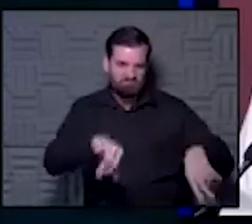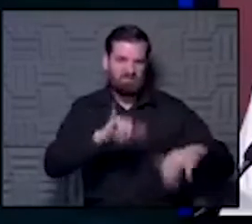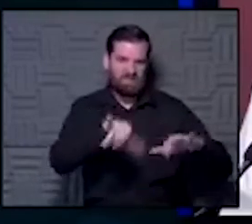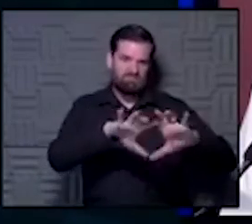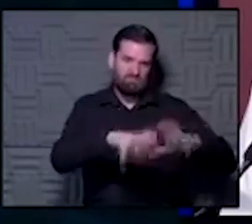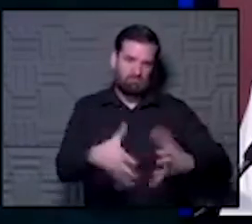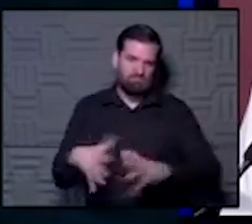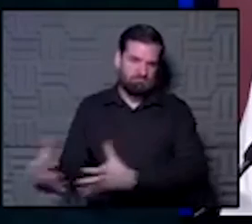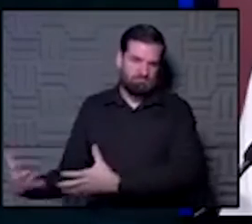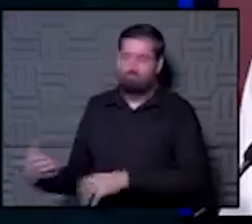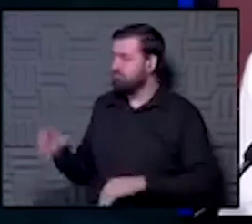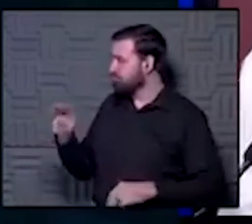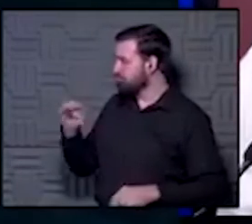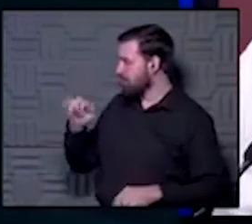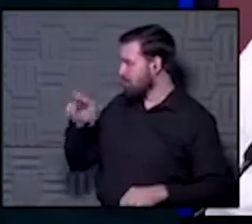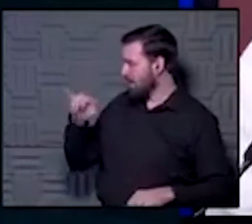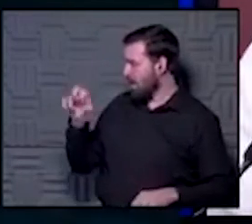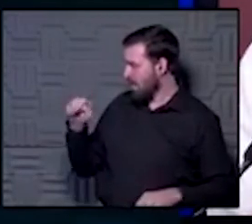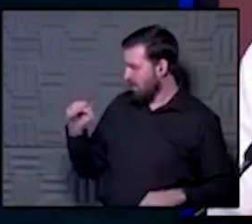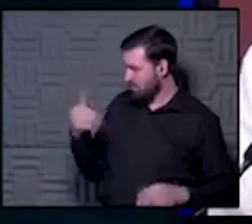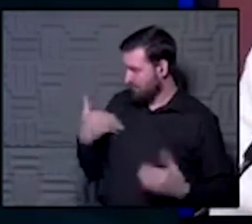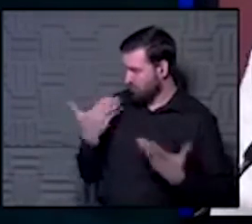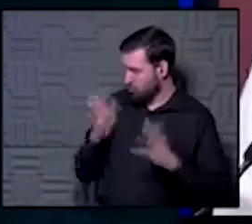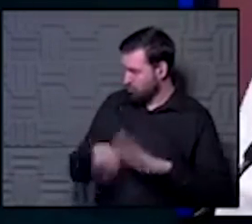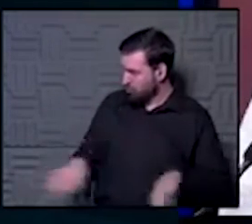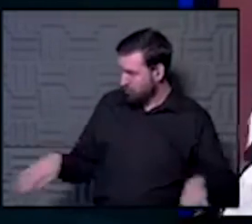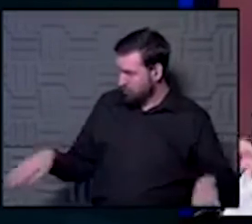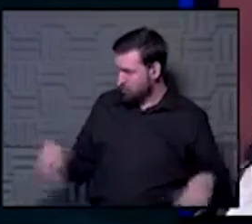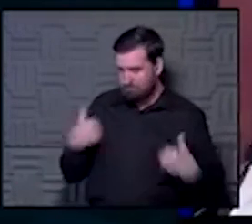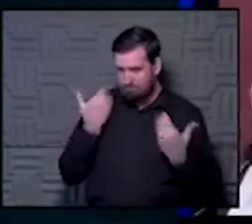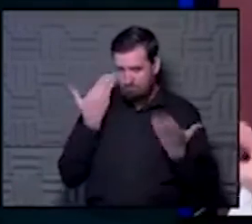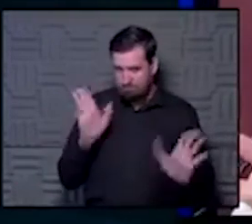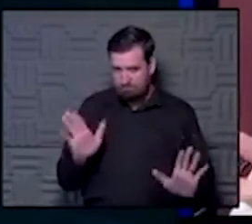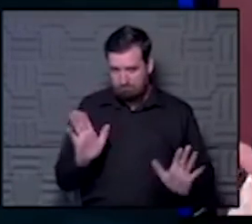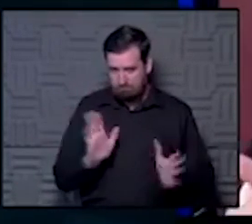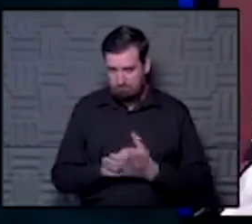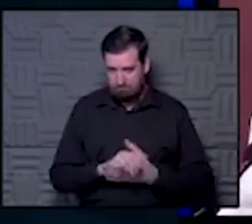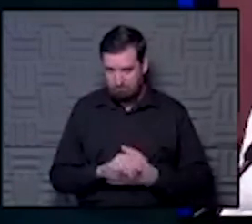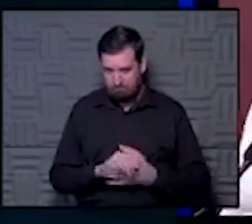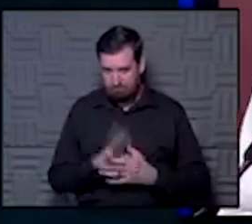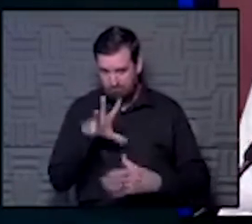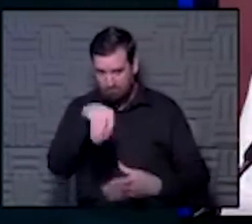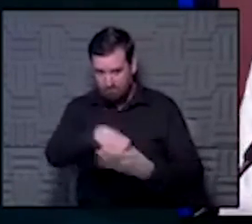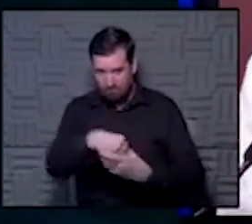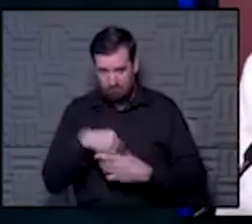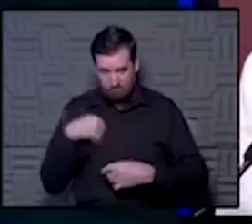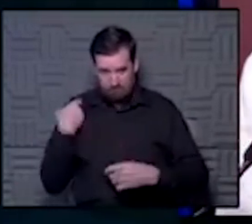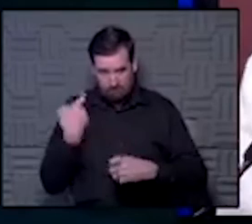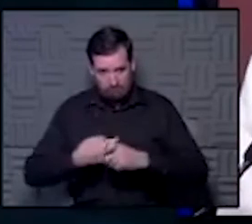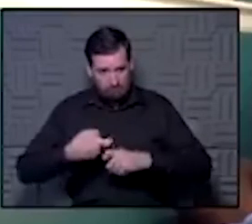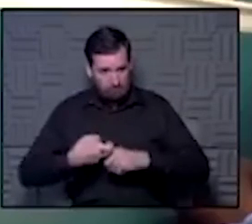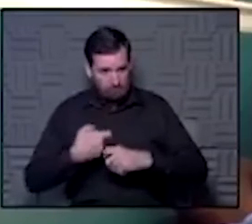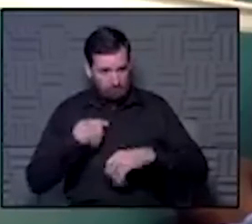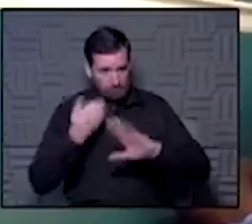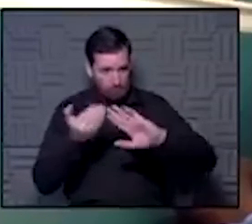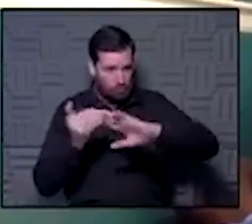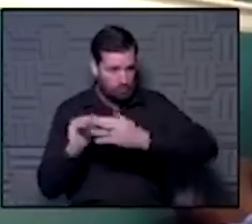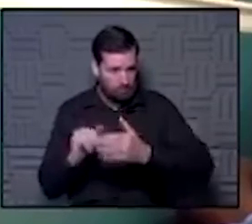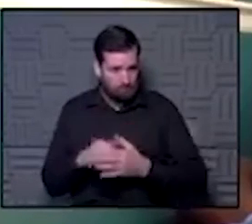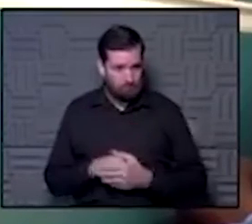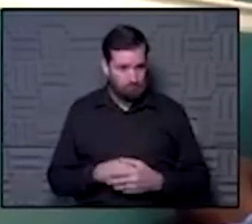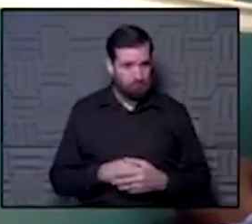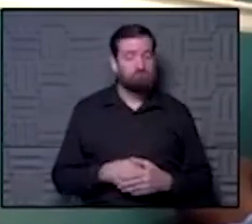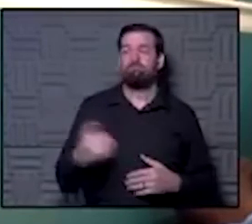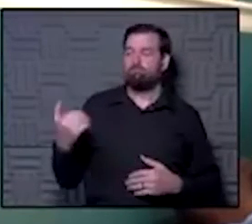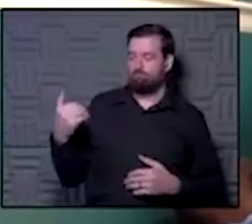Yeah. So, Mariana, do you have children or I don't know, are you involved in the Latino community? I do